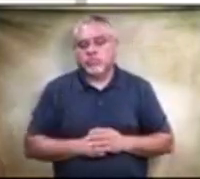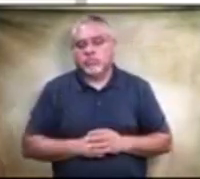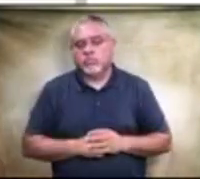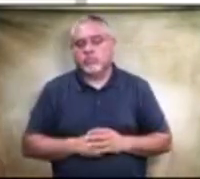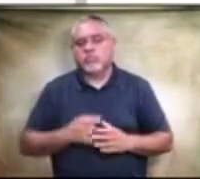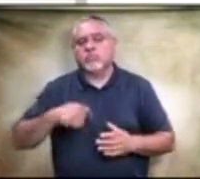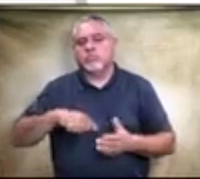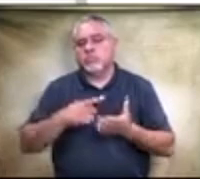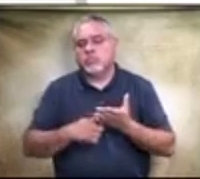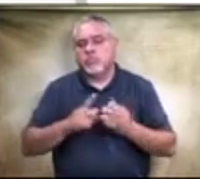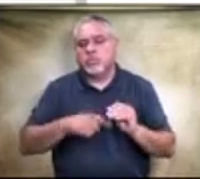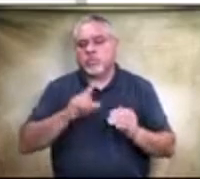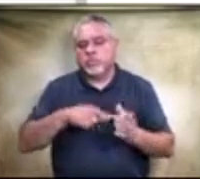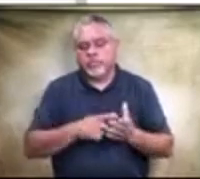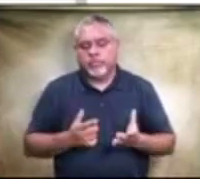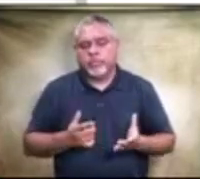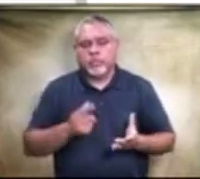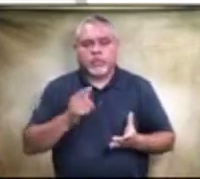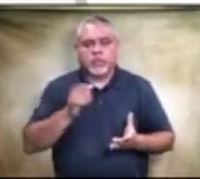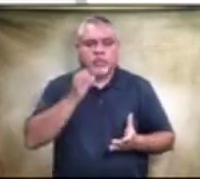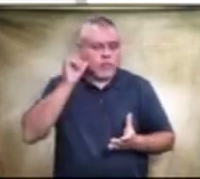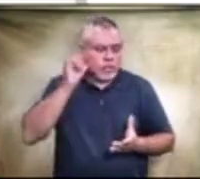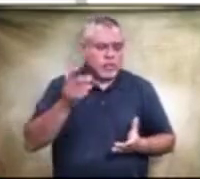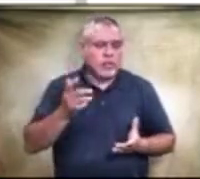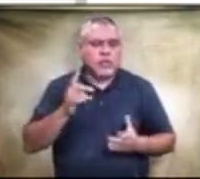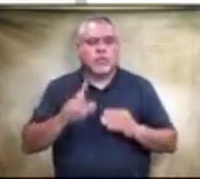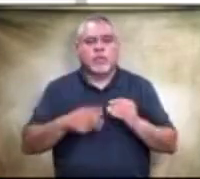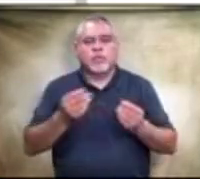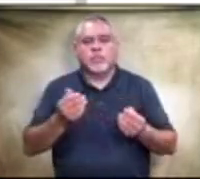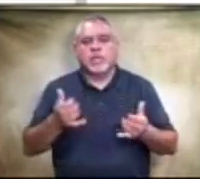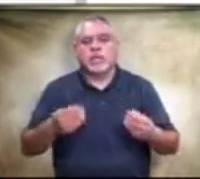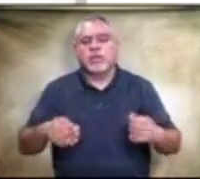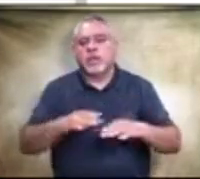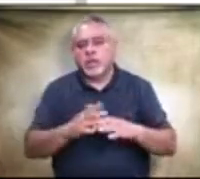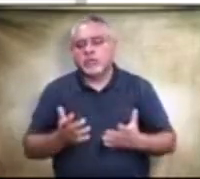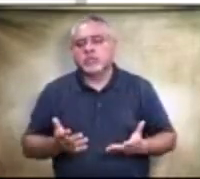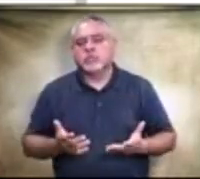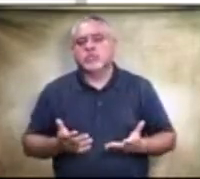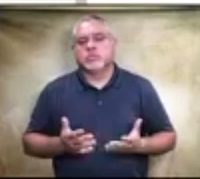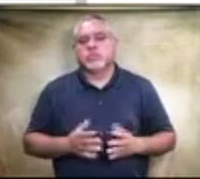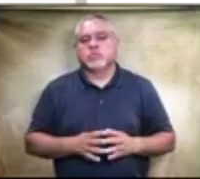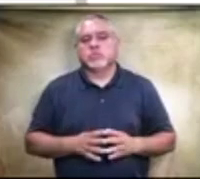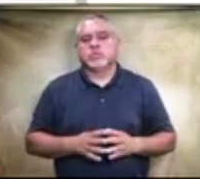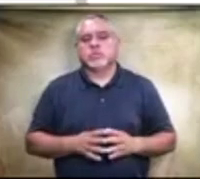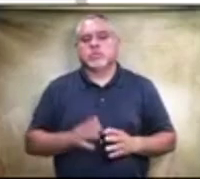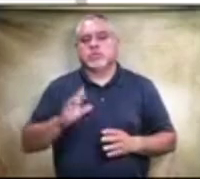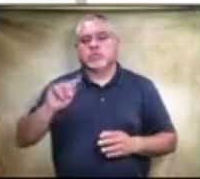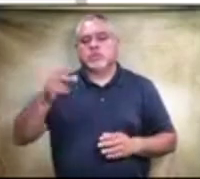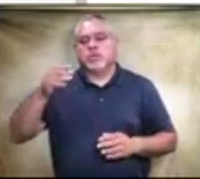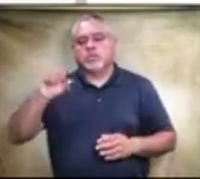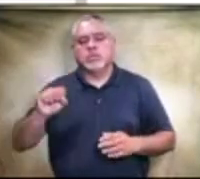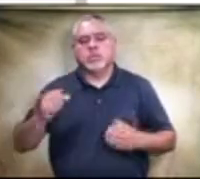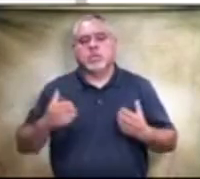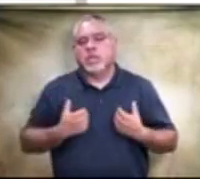about this um initially about the playgrounds and upgrading the playgrounds miss thomas had uh